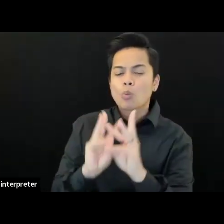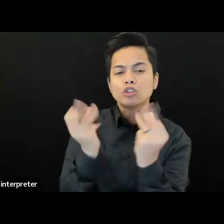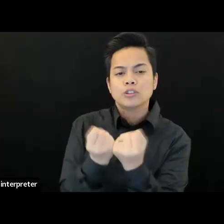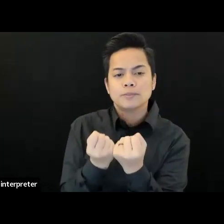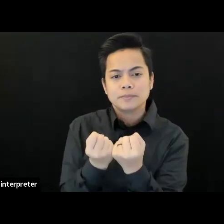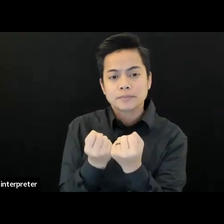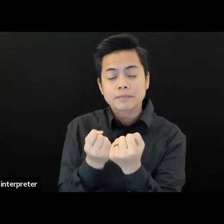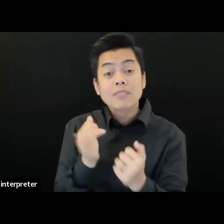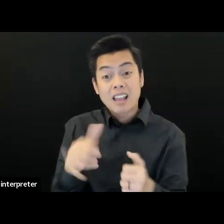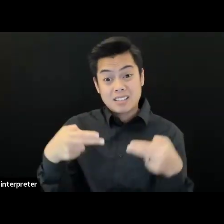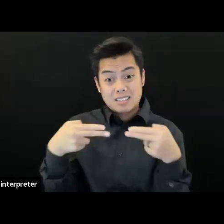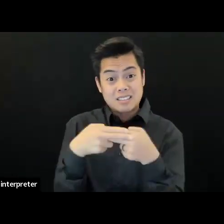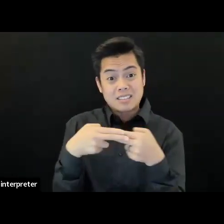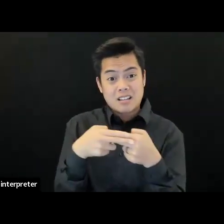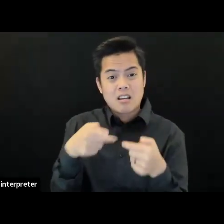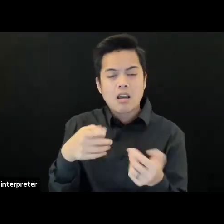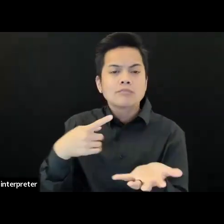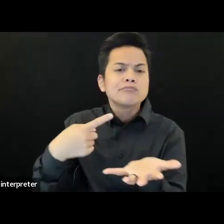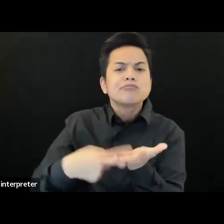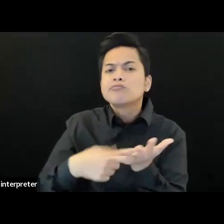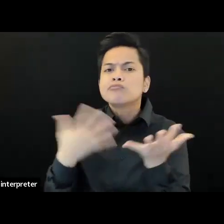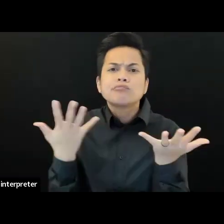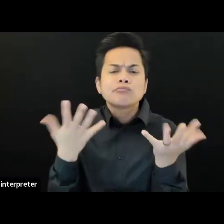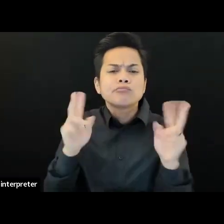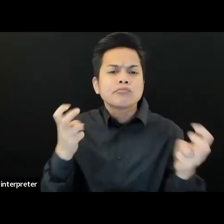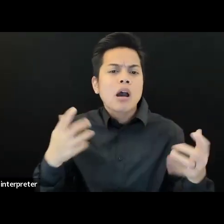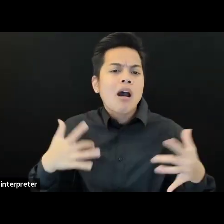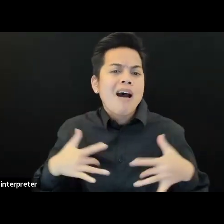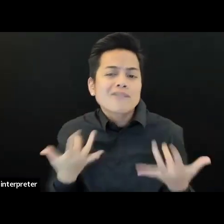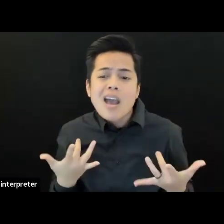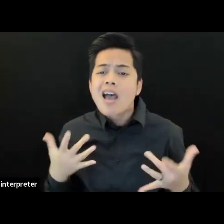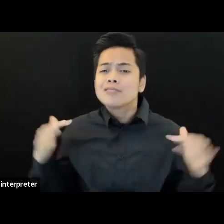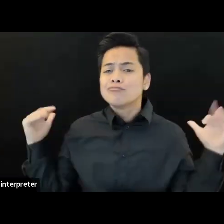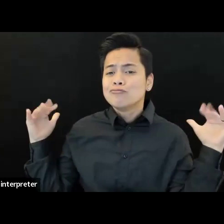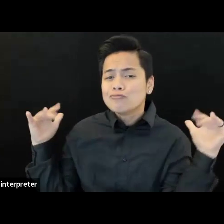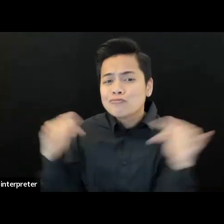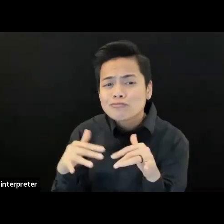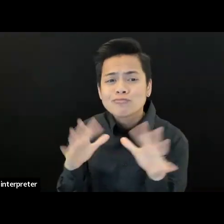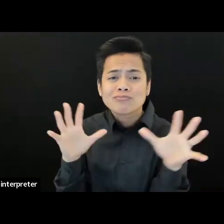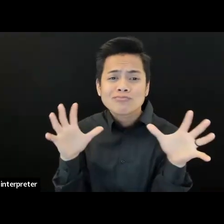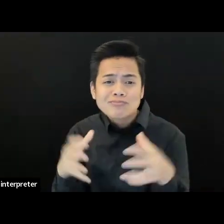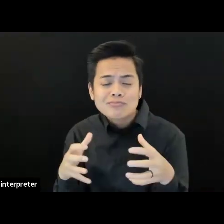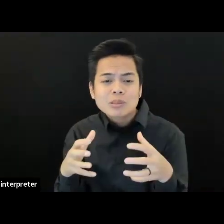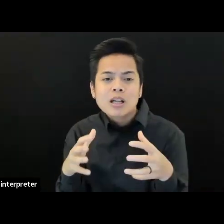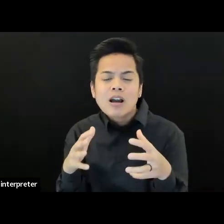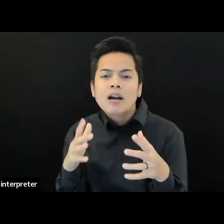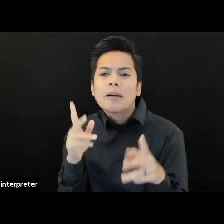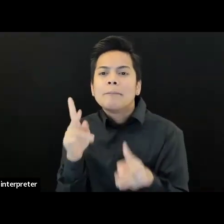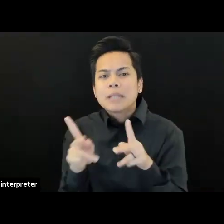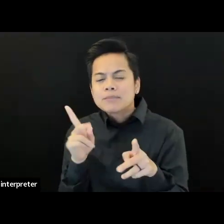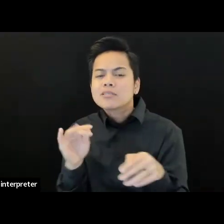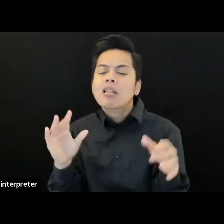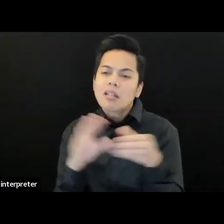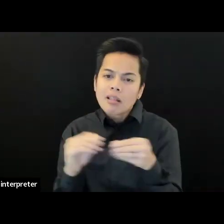events and gatherings. that's one thing people mentioned again and again, was maker, artist, and